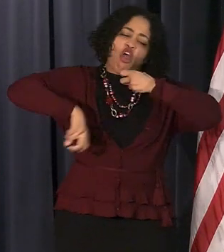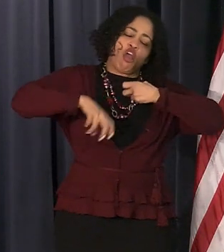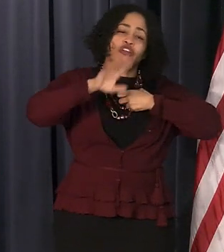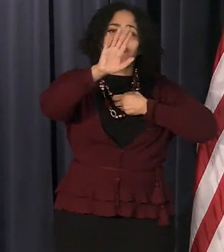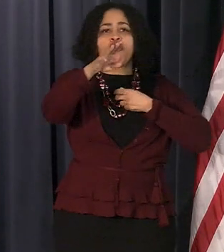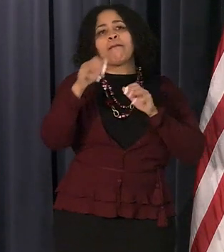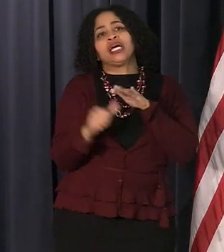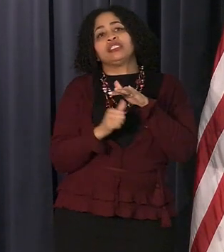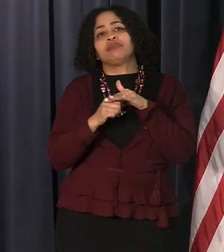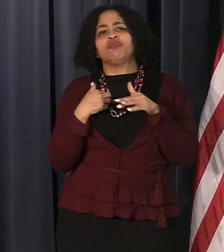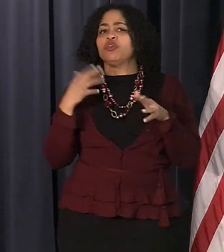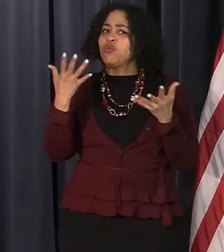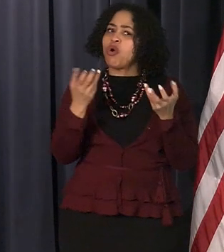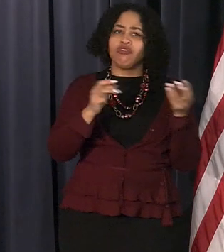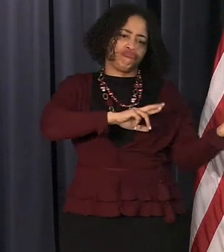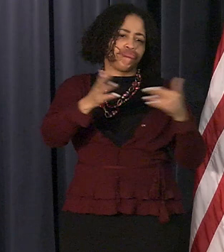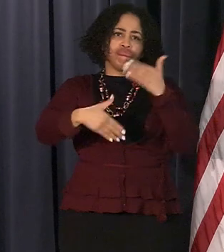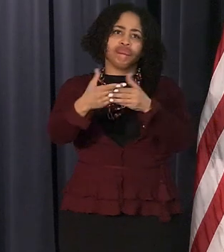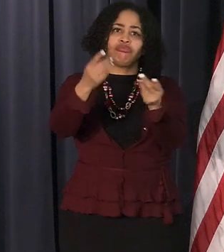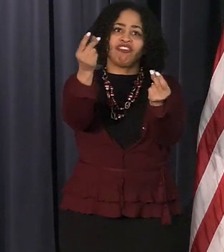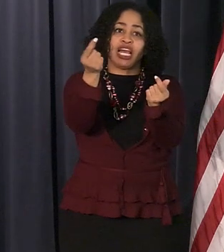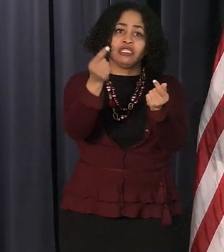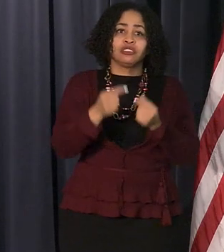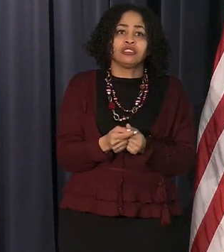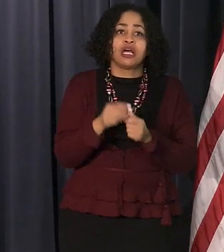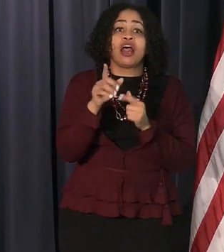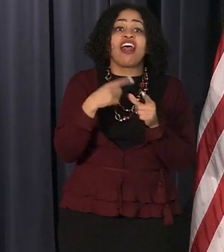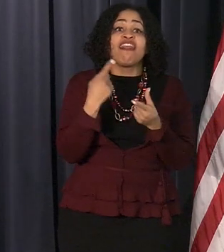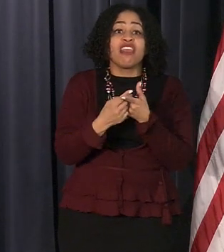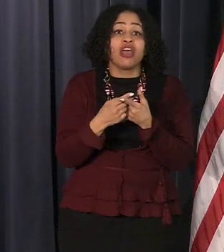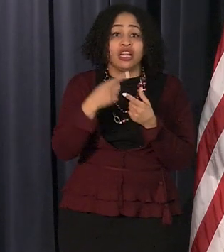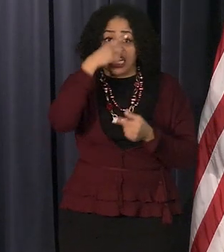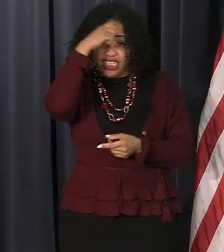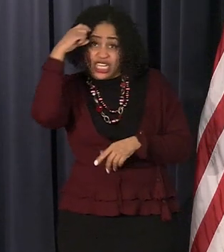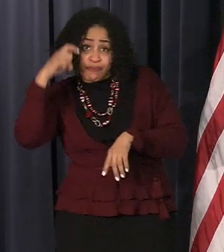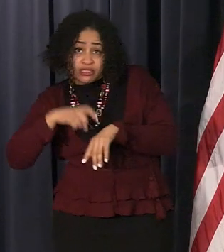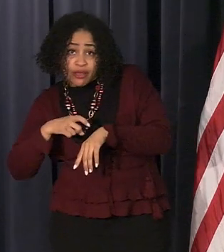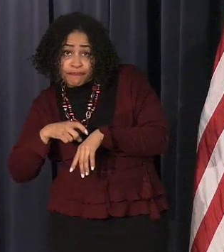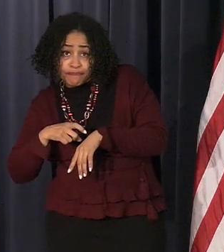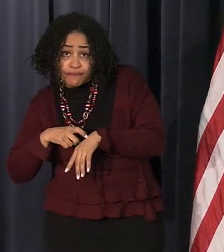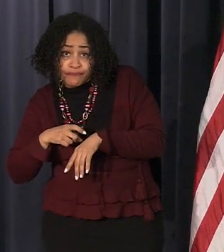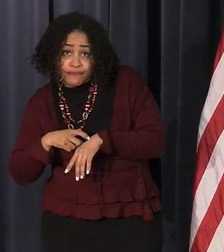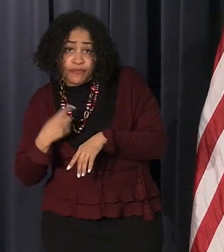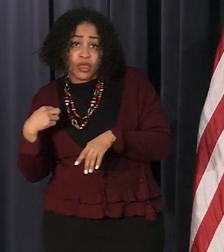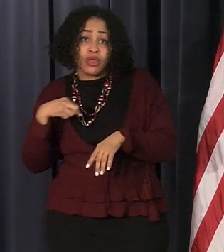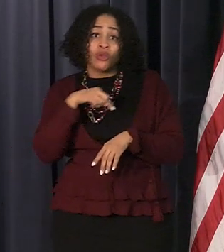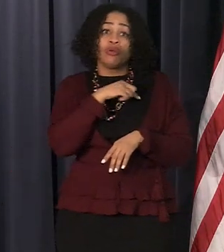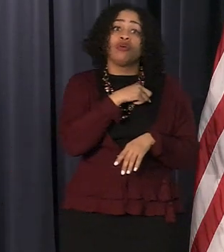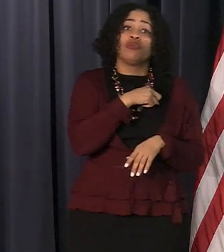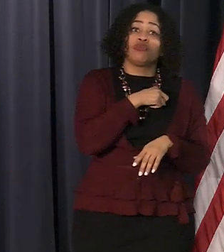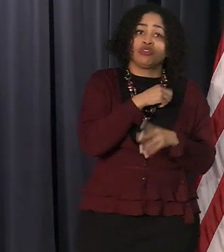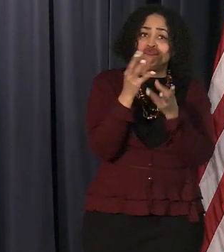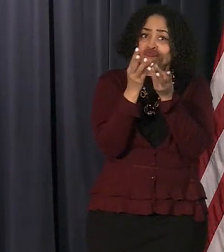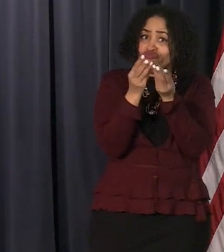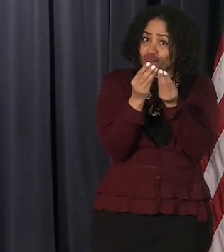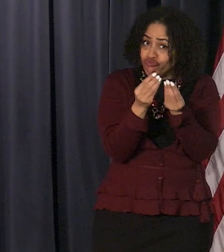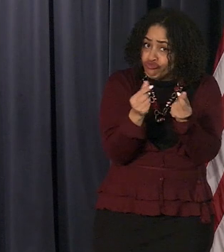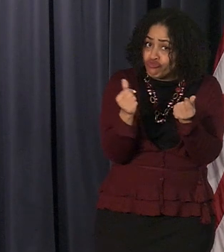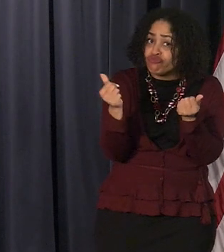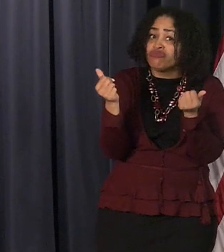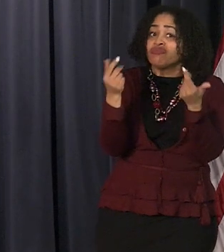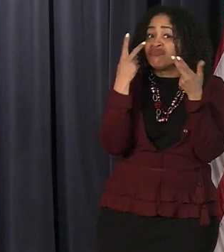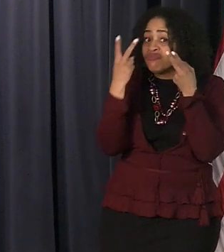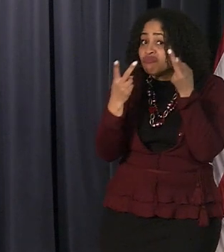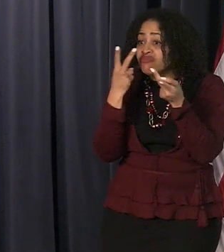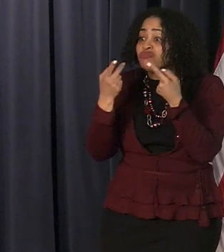go uh quickly and then by this summer when we work out the bugs in the first two neighborhoods we